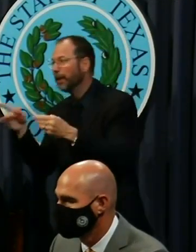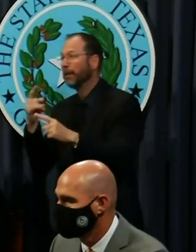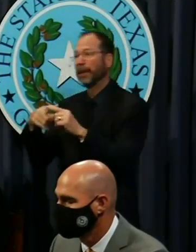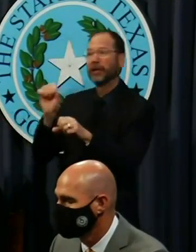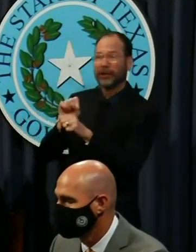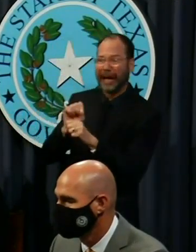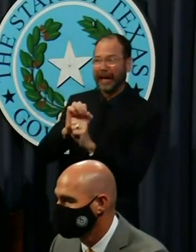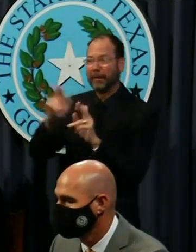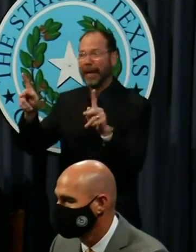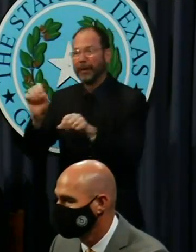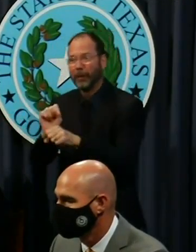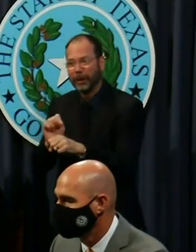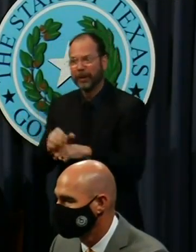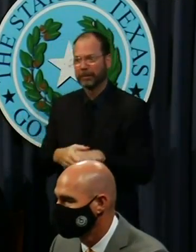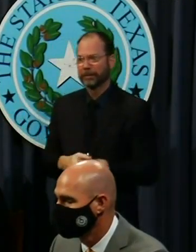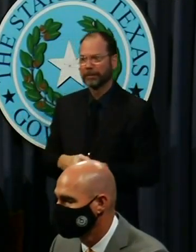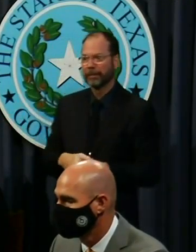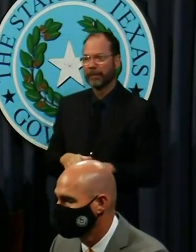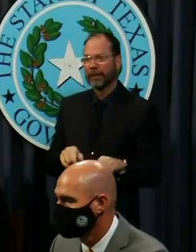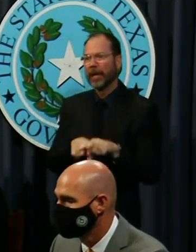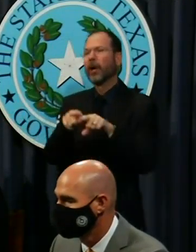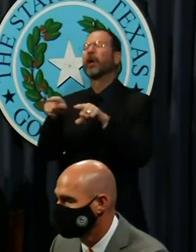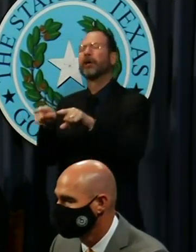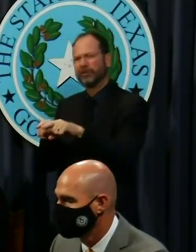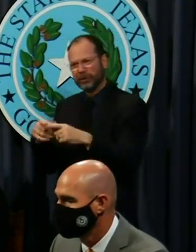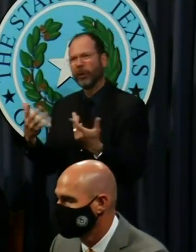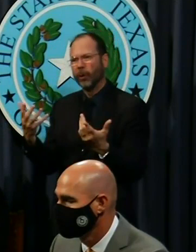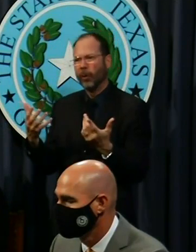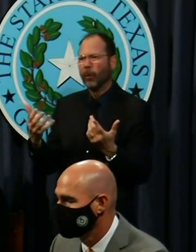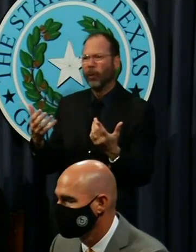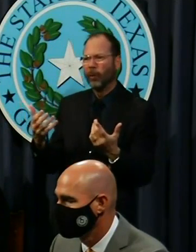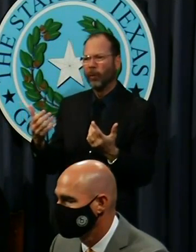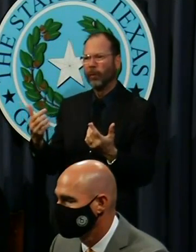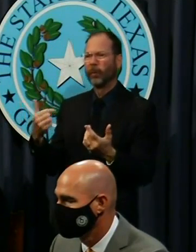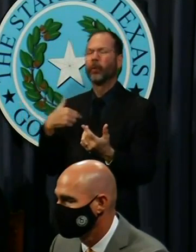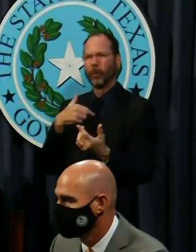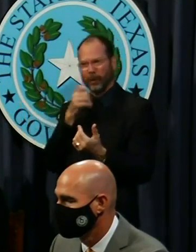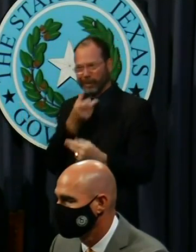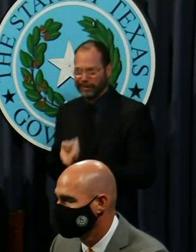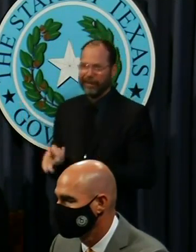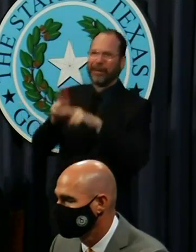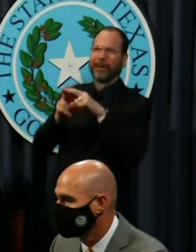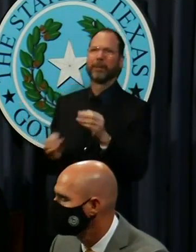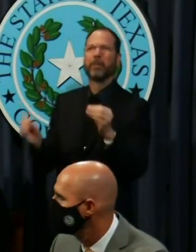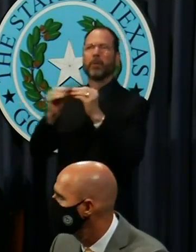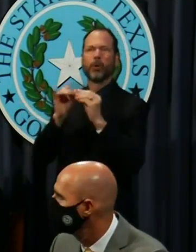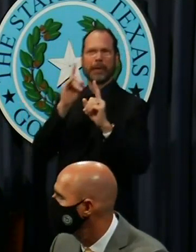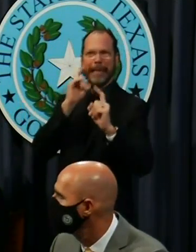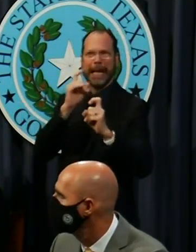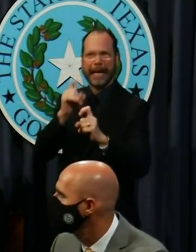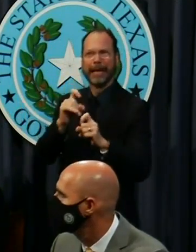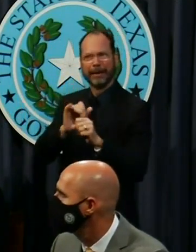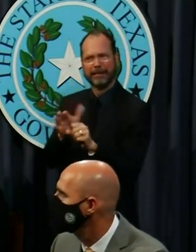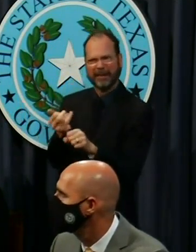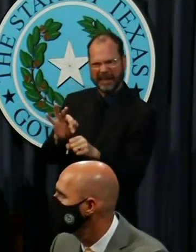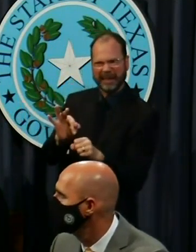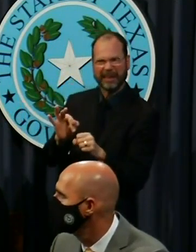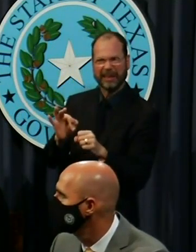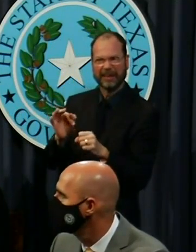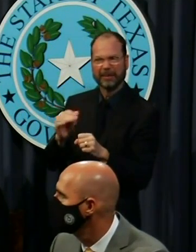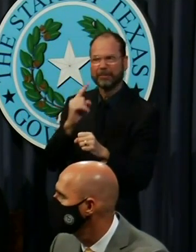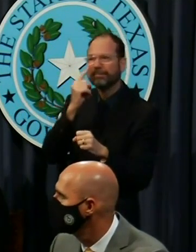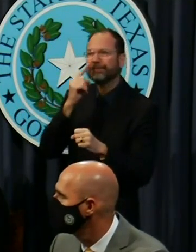Safety will also be enhanced with a massive increase in testing. Texas is scheduled to receive